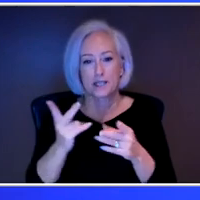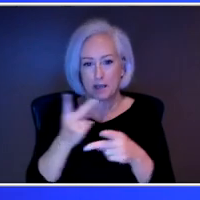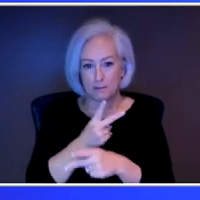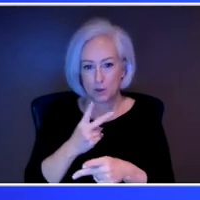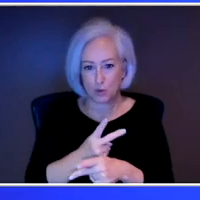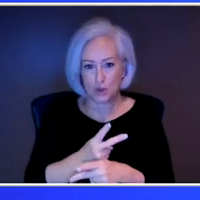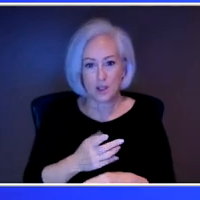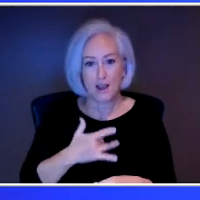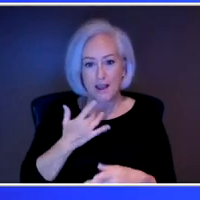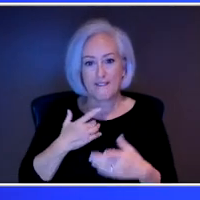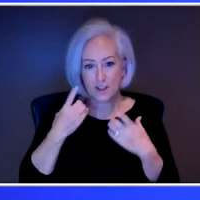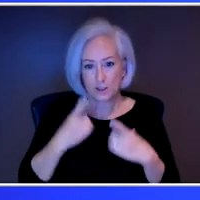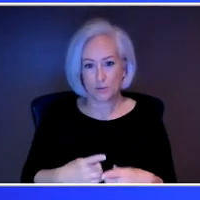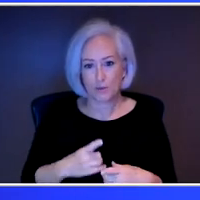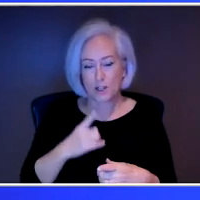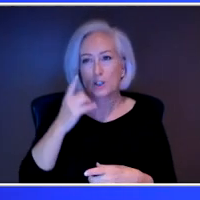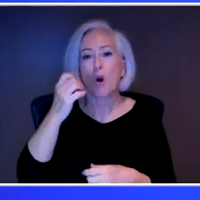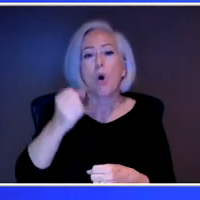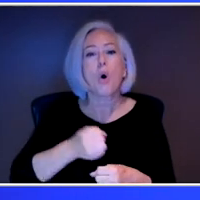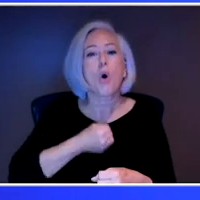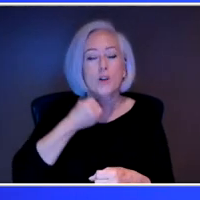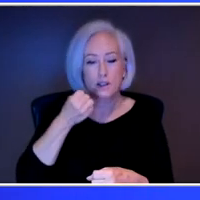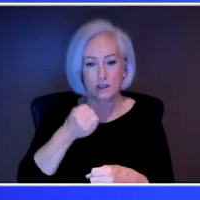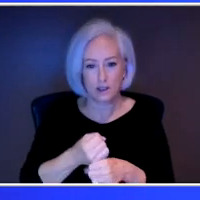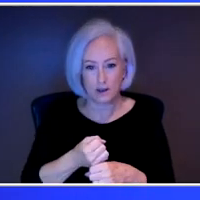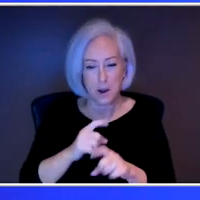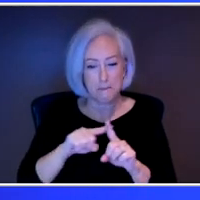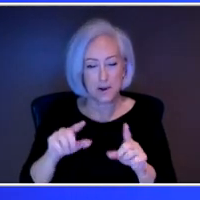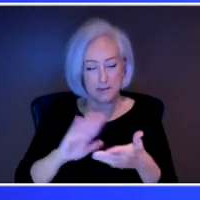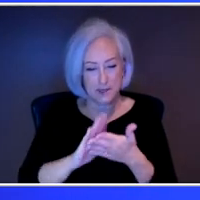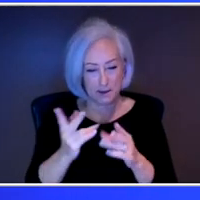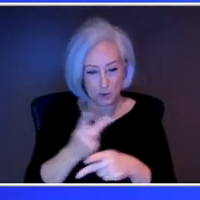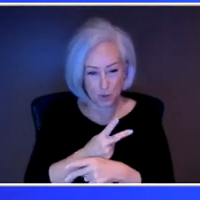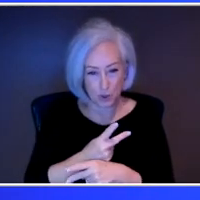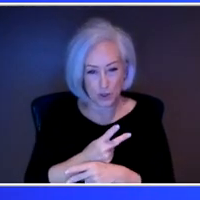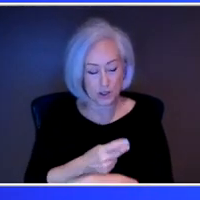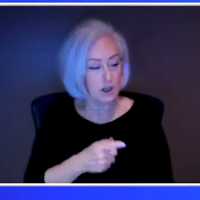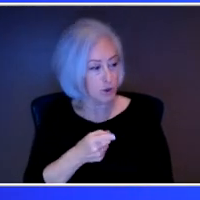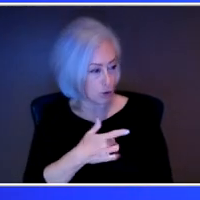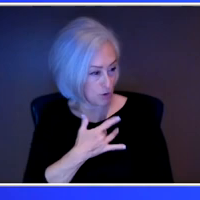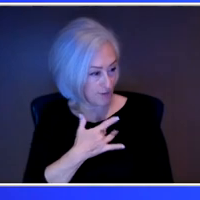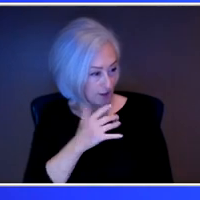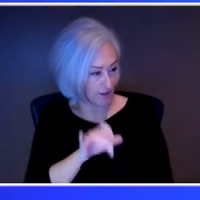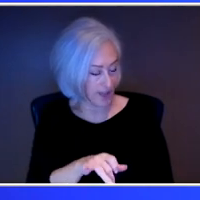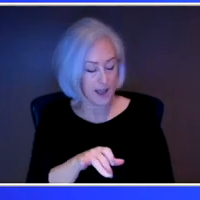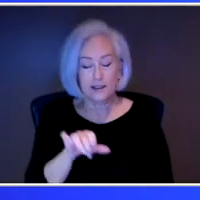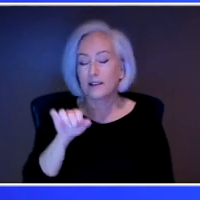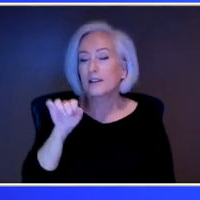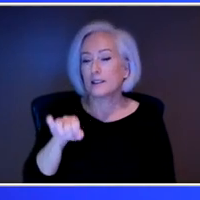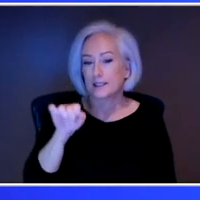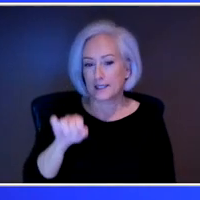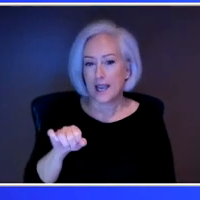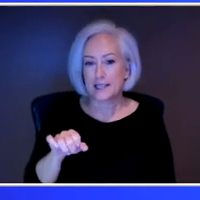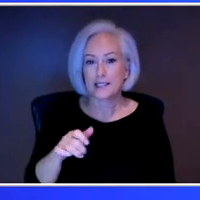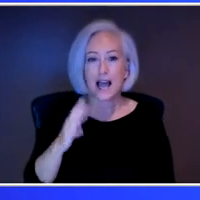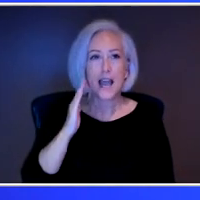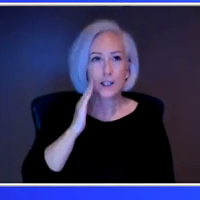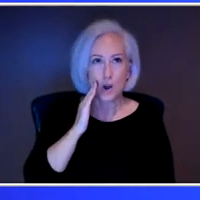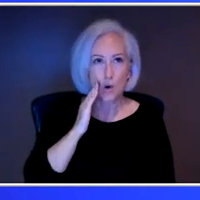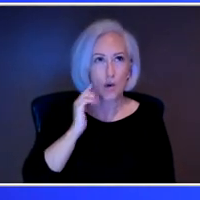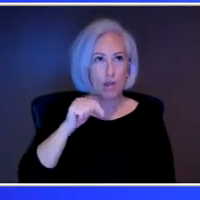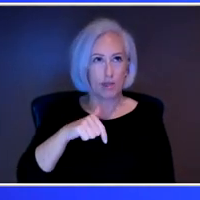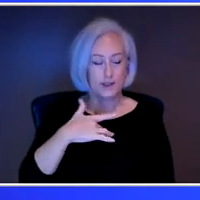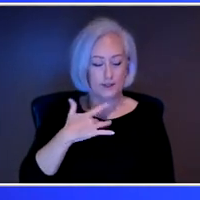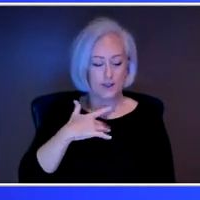in a different way. Yes. Or I kind of have like a baseline of like this is my normal depression and then just the